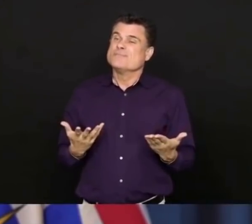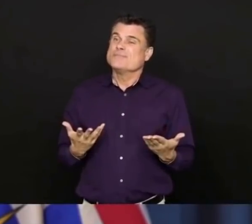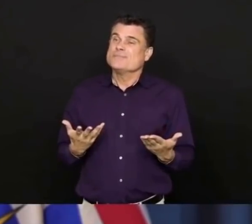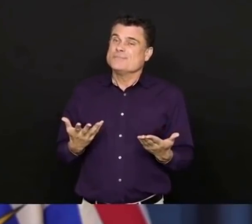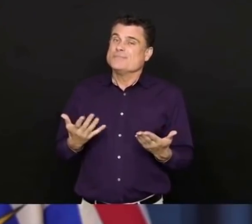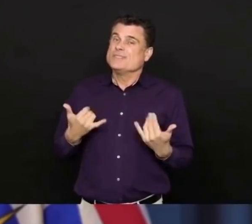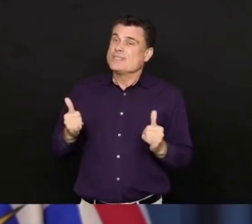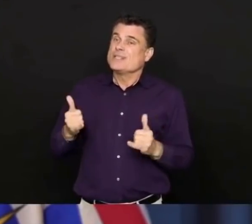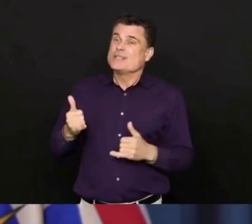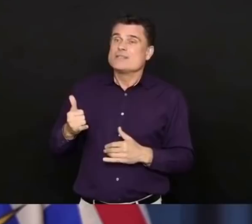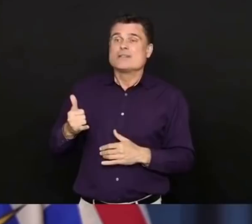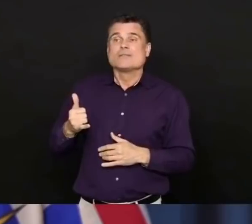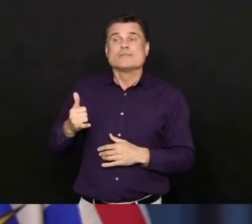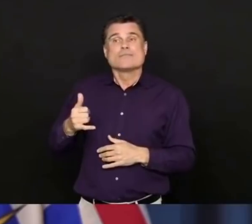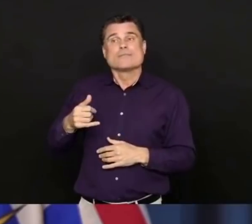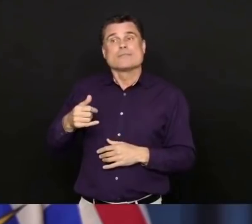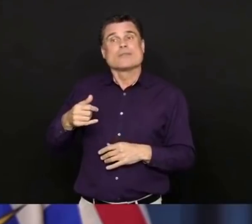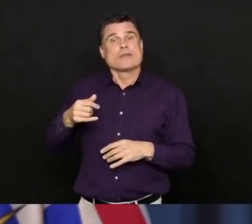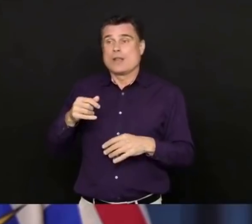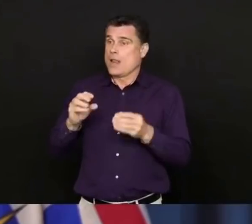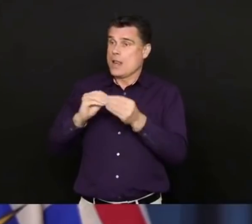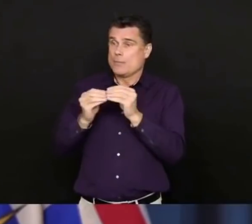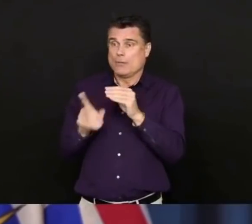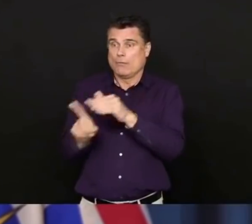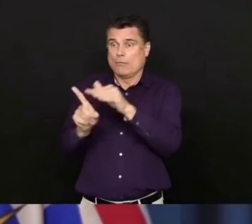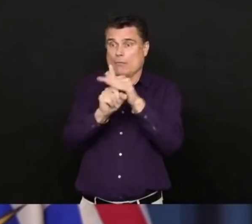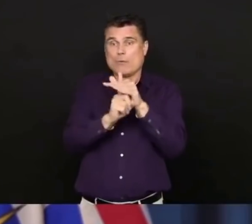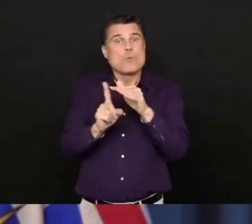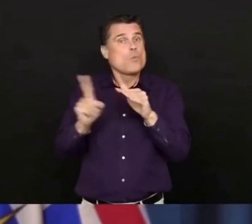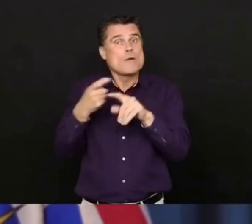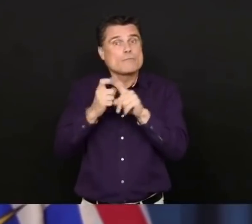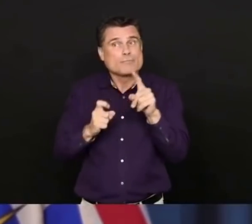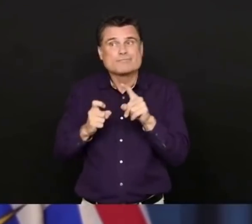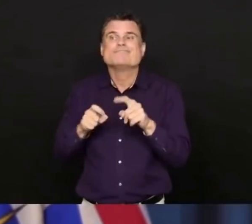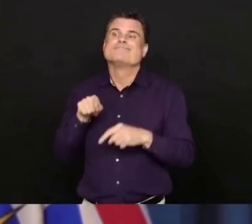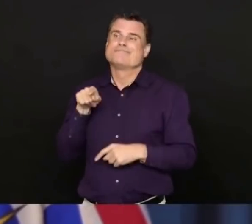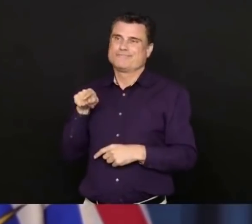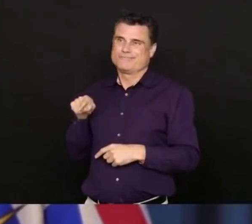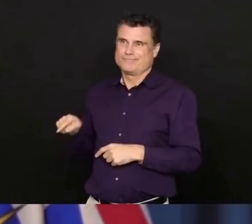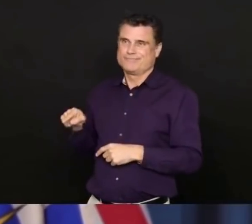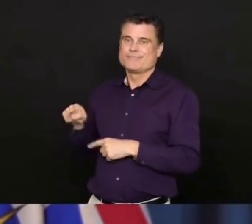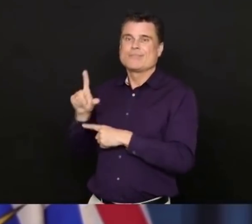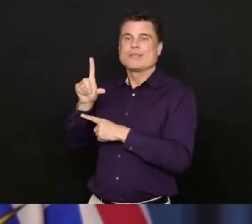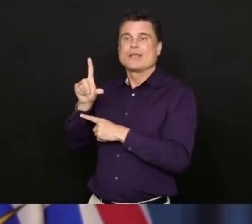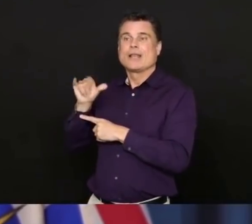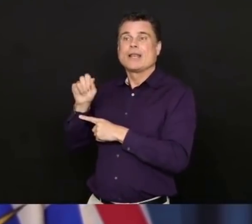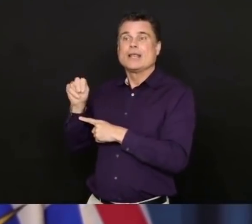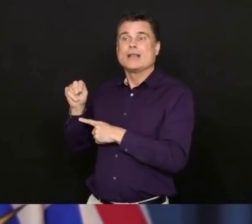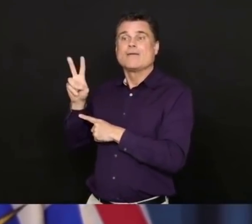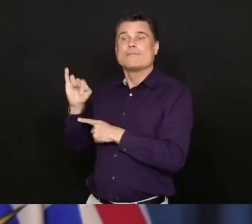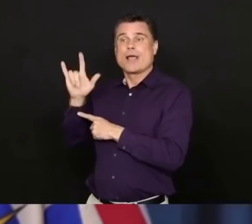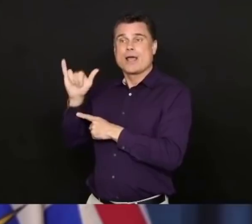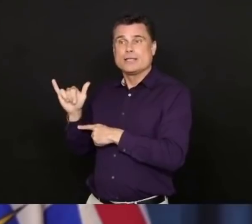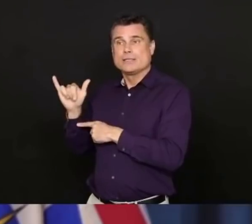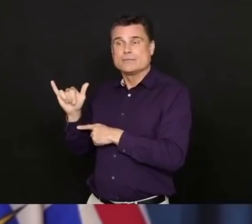unfortunately, are related to two of the earlier outbreaks at the Lynn Valley Care Centre and at Harrow Park.